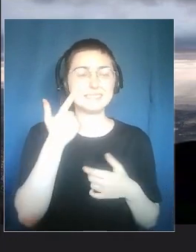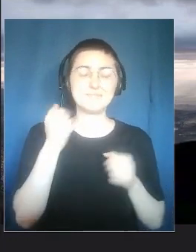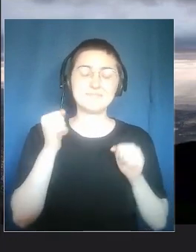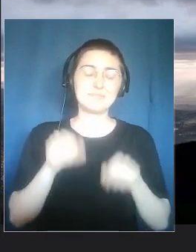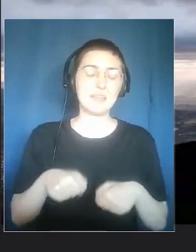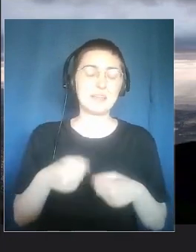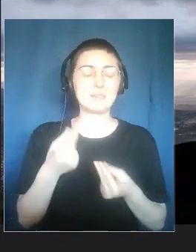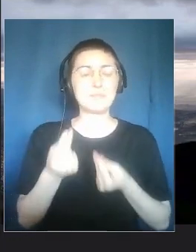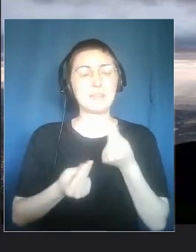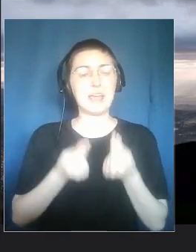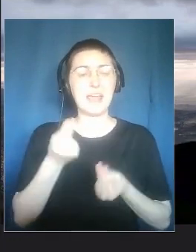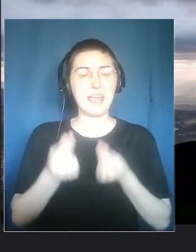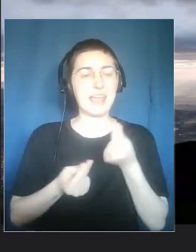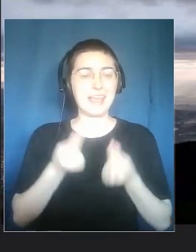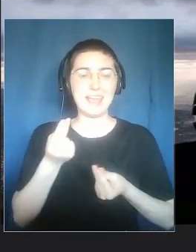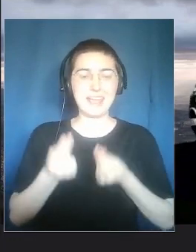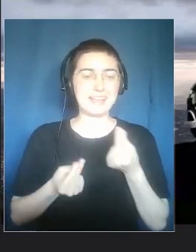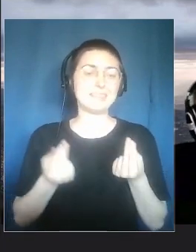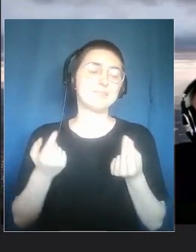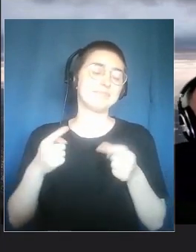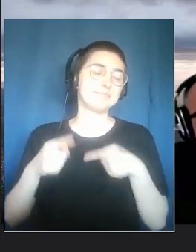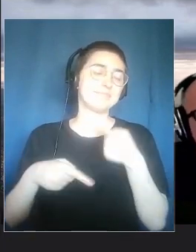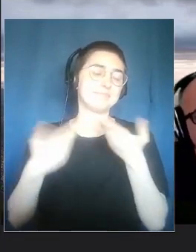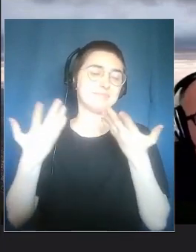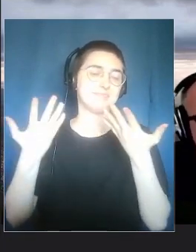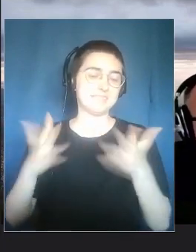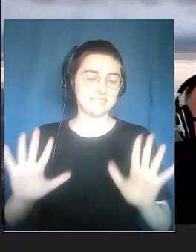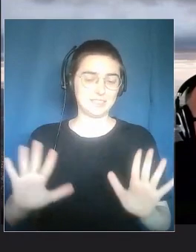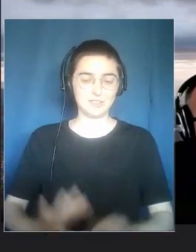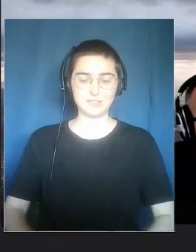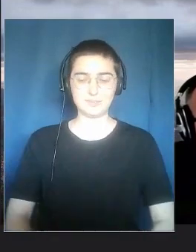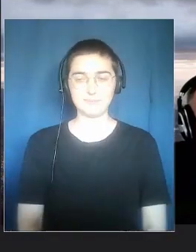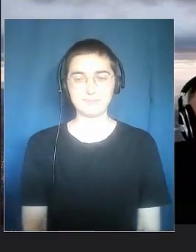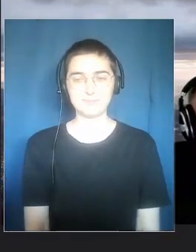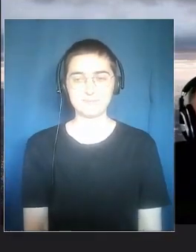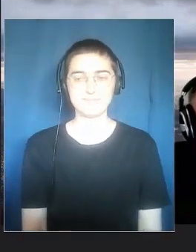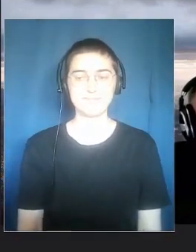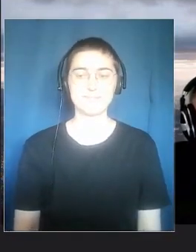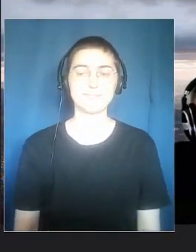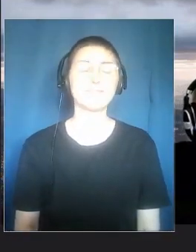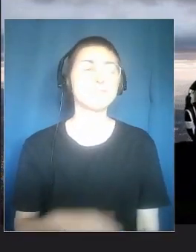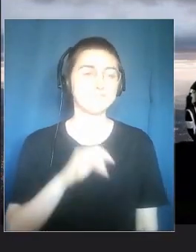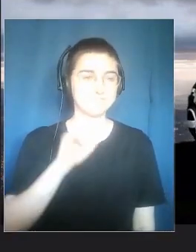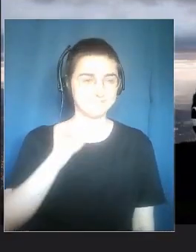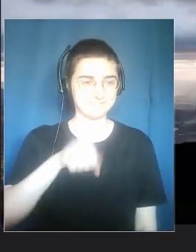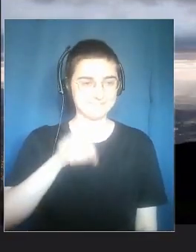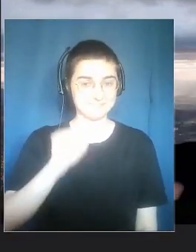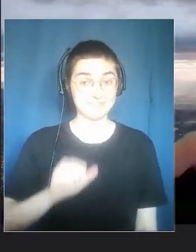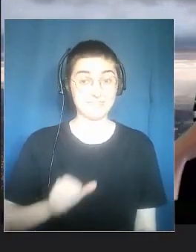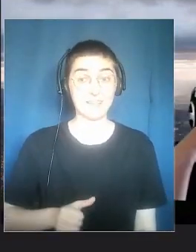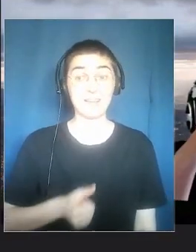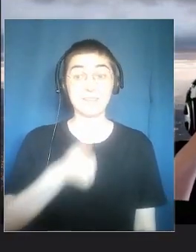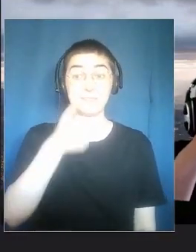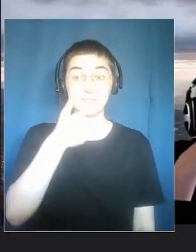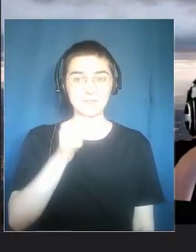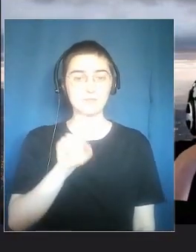If any one of you wants to get involved, we would love it.